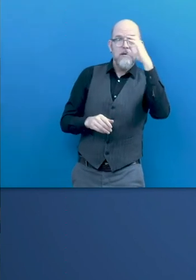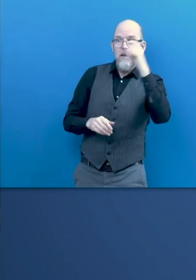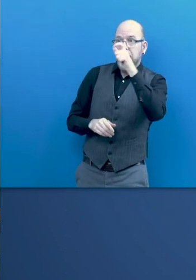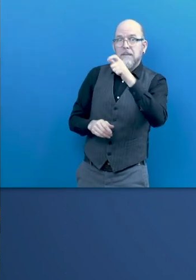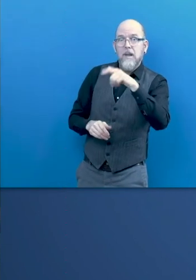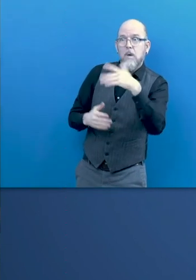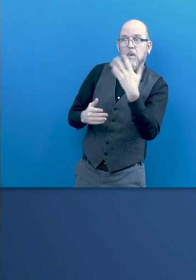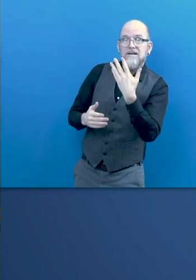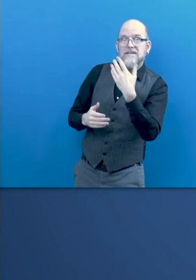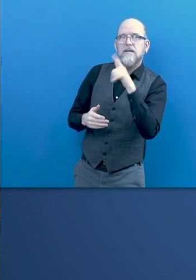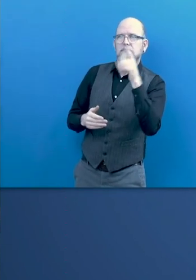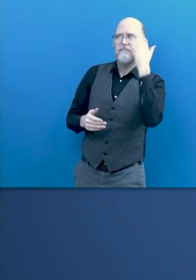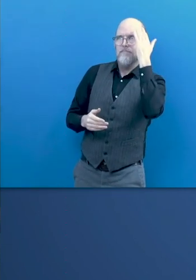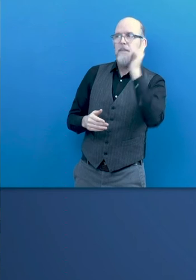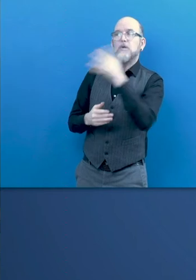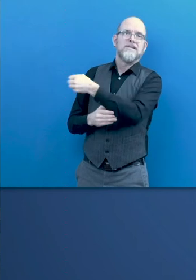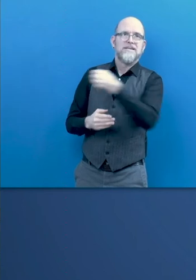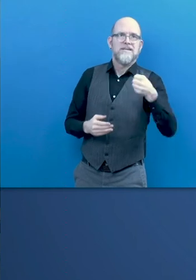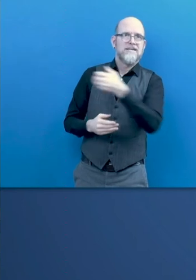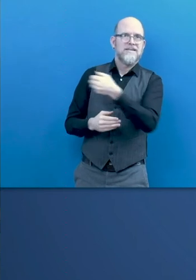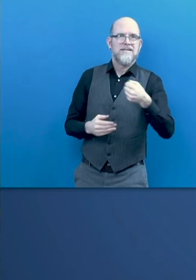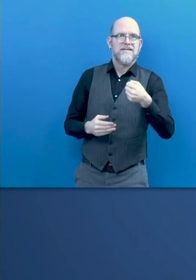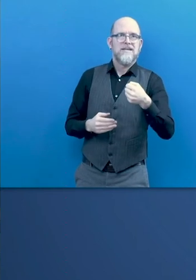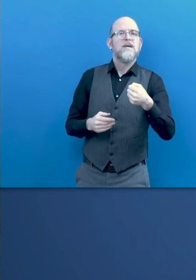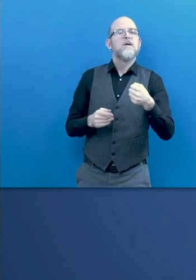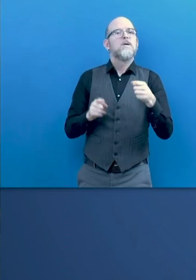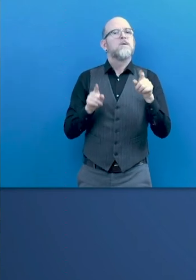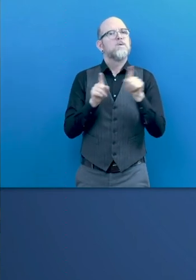upskilling the talent that is available in the market.